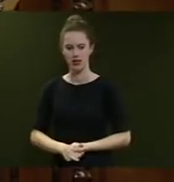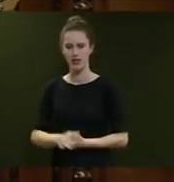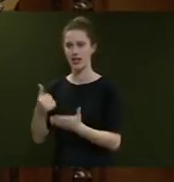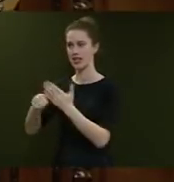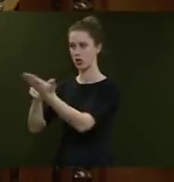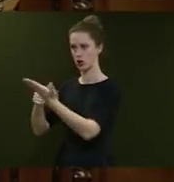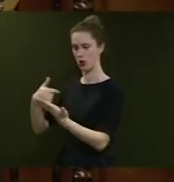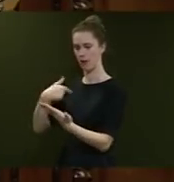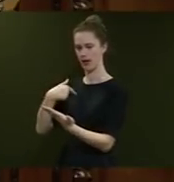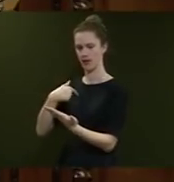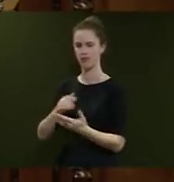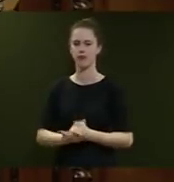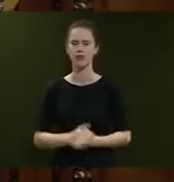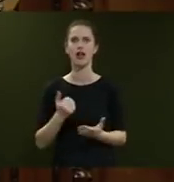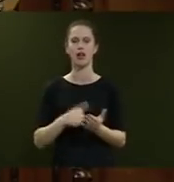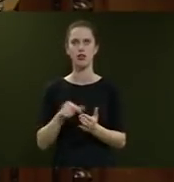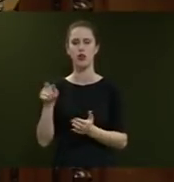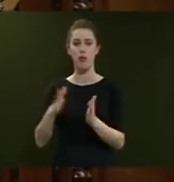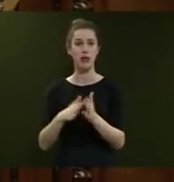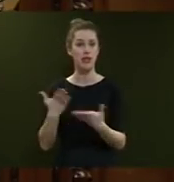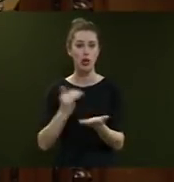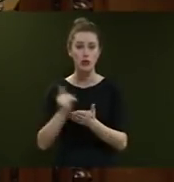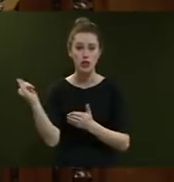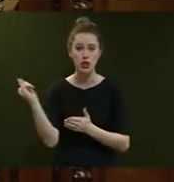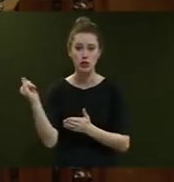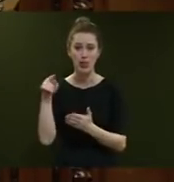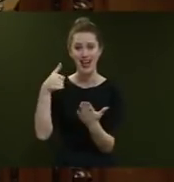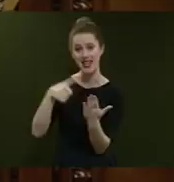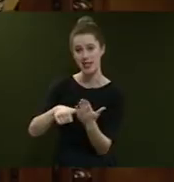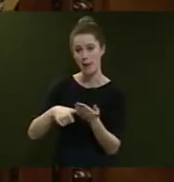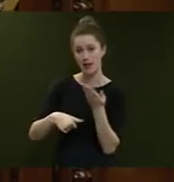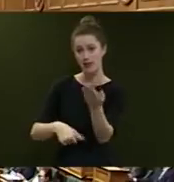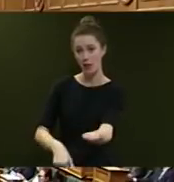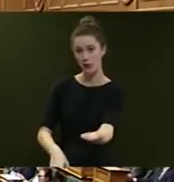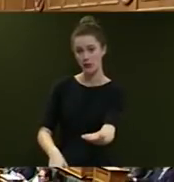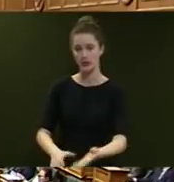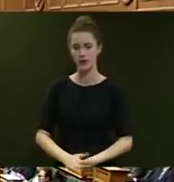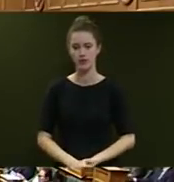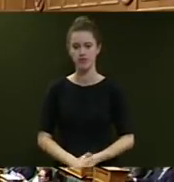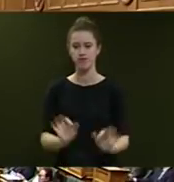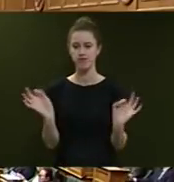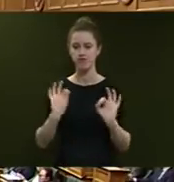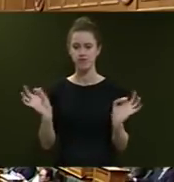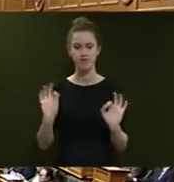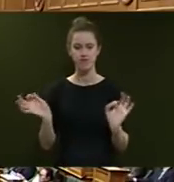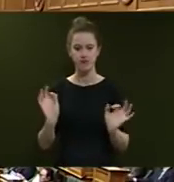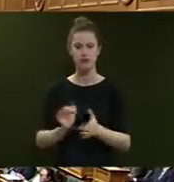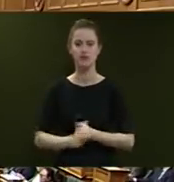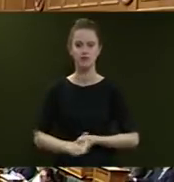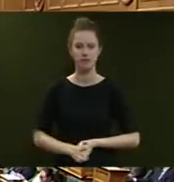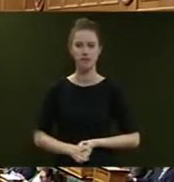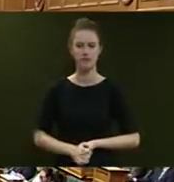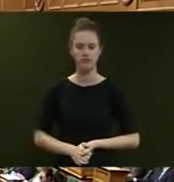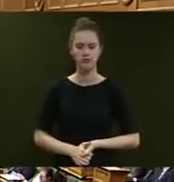me. A letter to the member. Is there any objection to the letter being tabled? There is no objection to the letter being tabled.